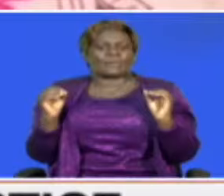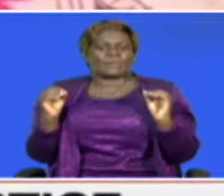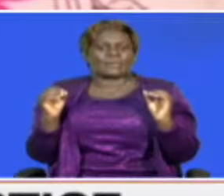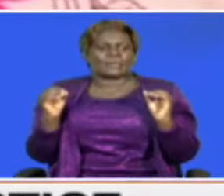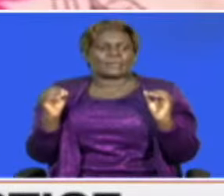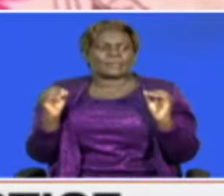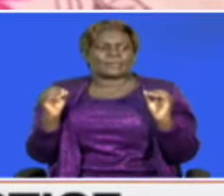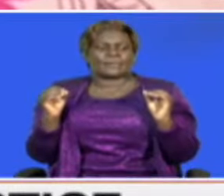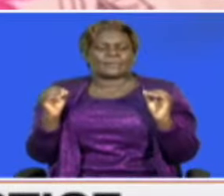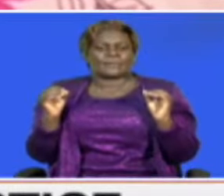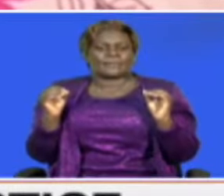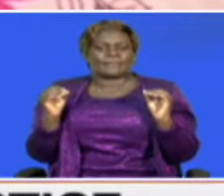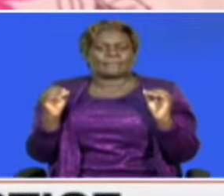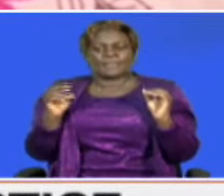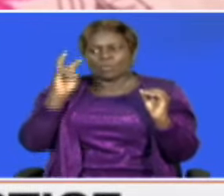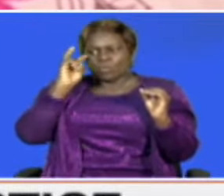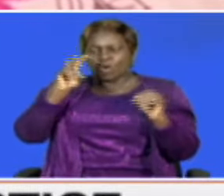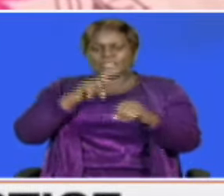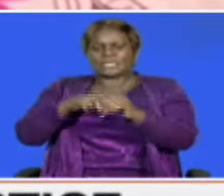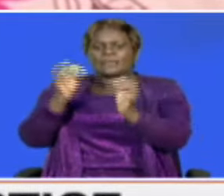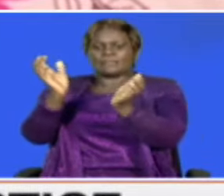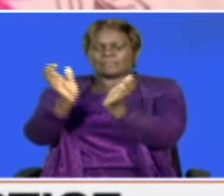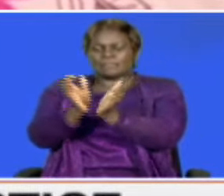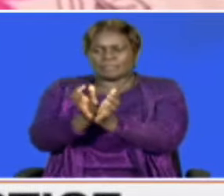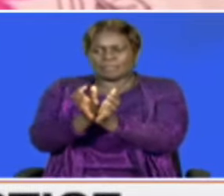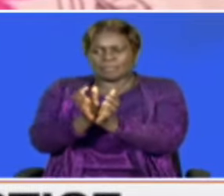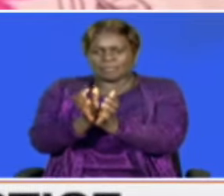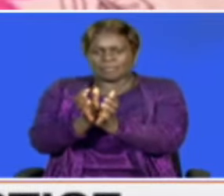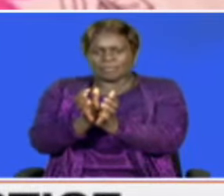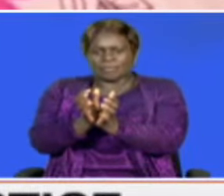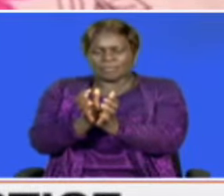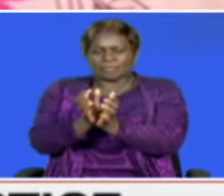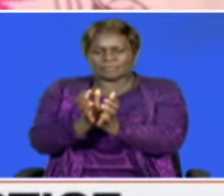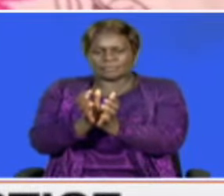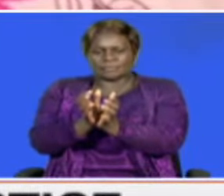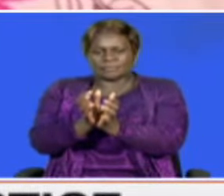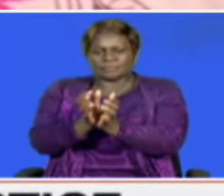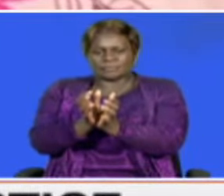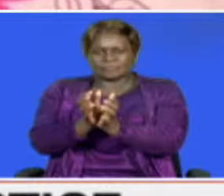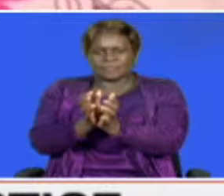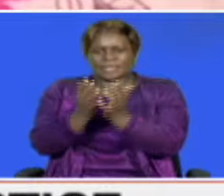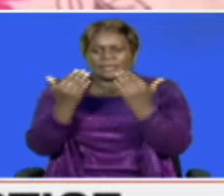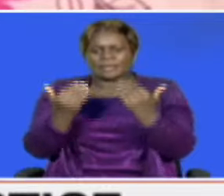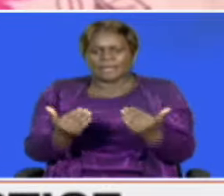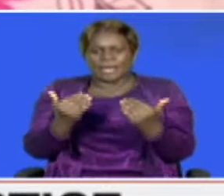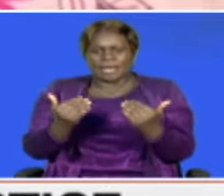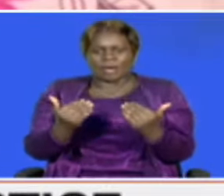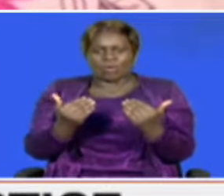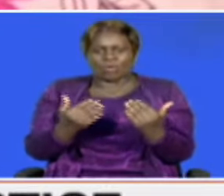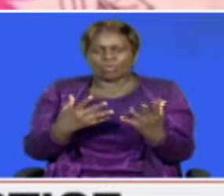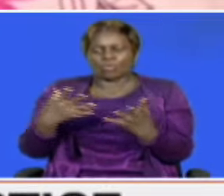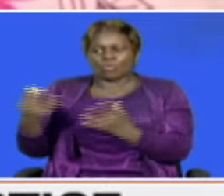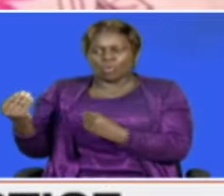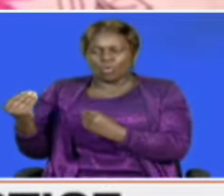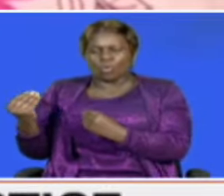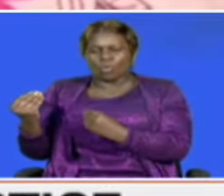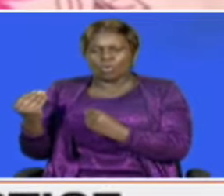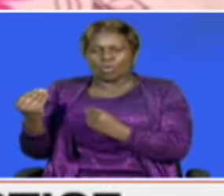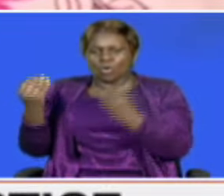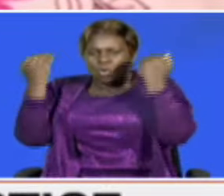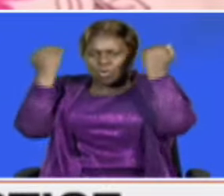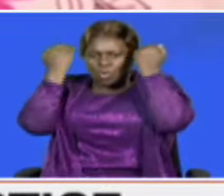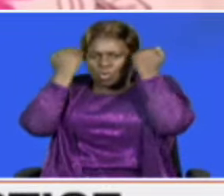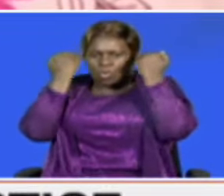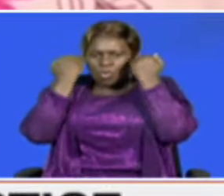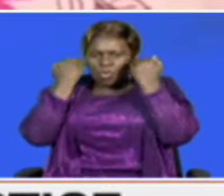He ought to have been arrested. We are a country of the rule of law. Right now we should have been in court. He should not